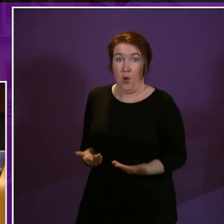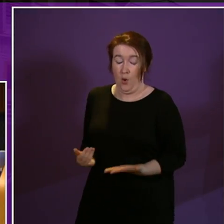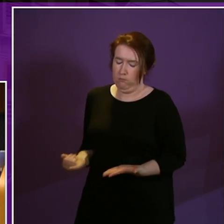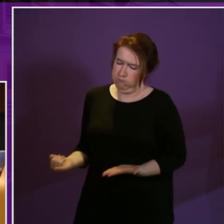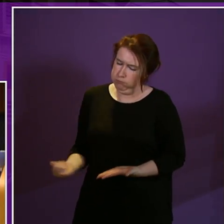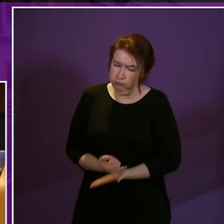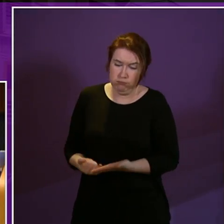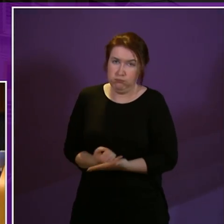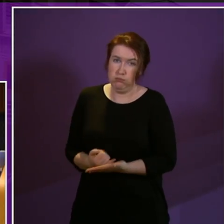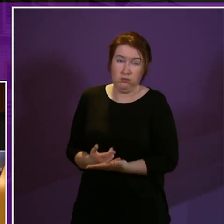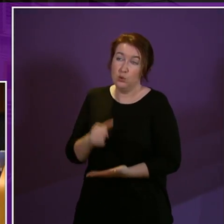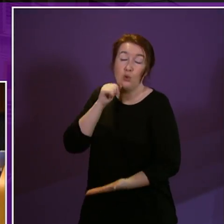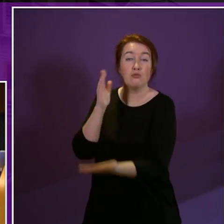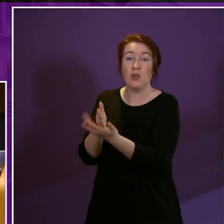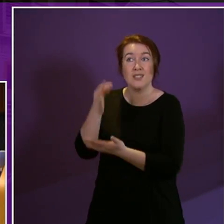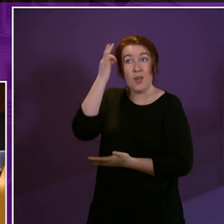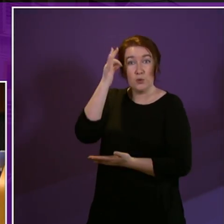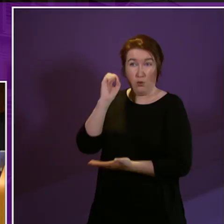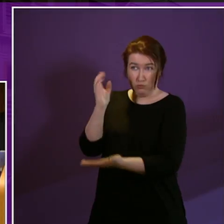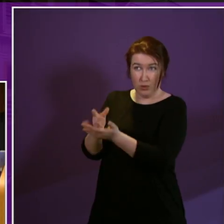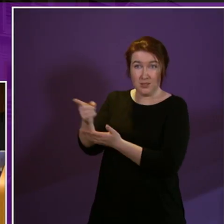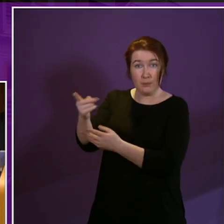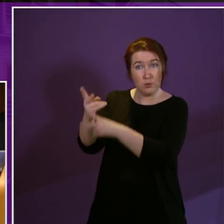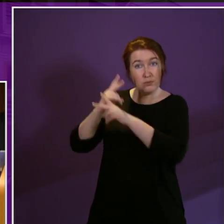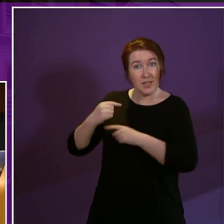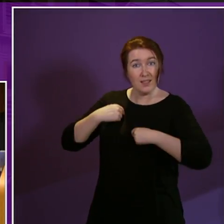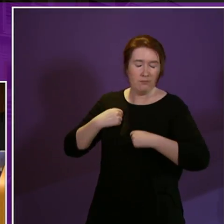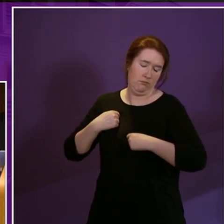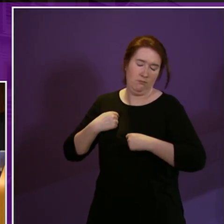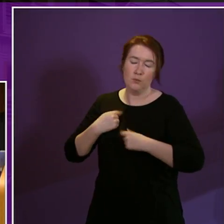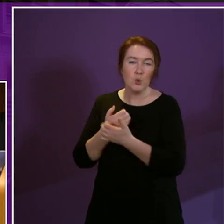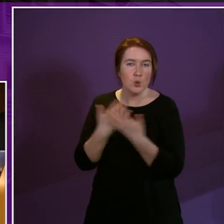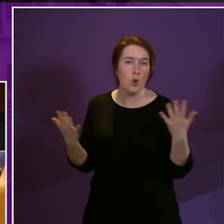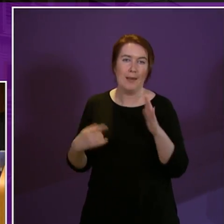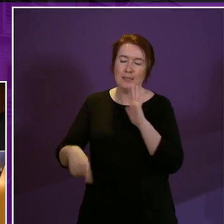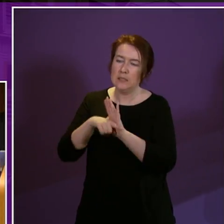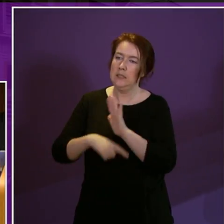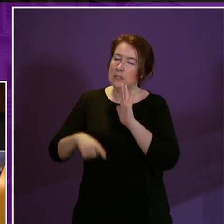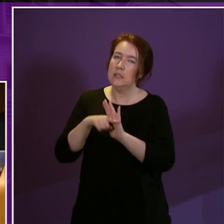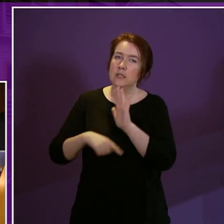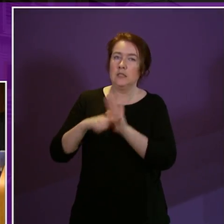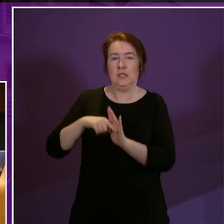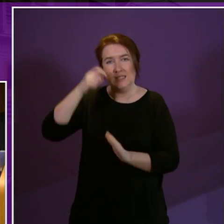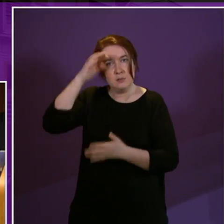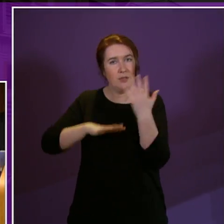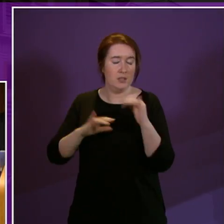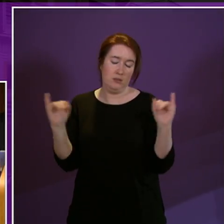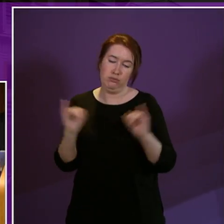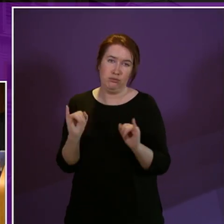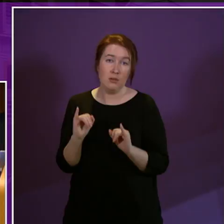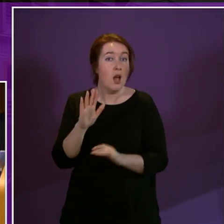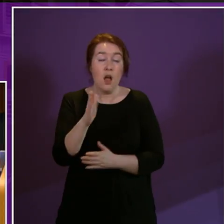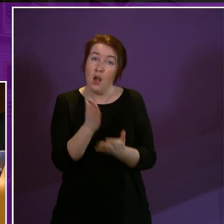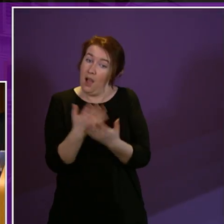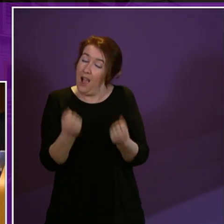they simply didn't trust councils to protect them because they had too many negative experiences and I'm sure there's lots of good